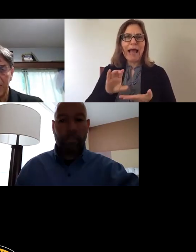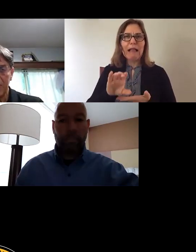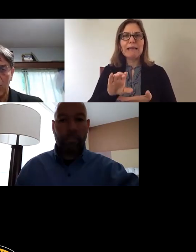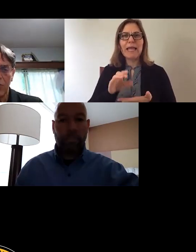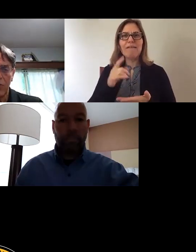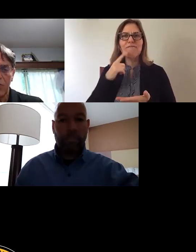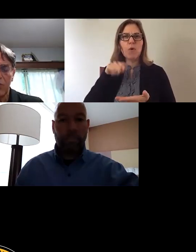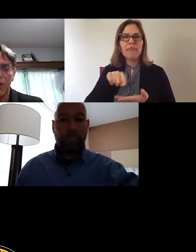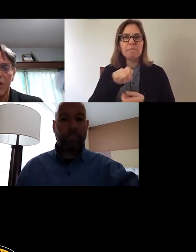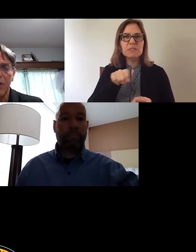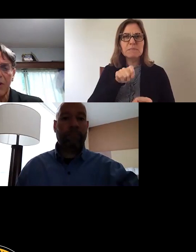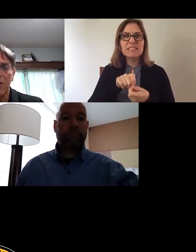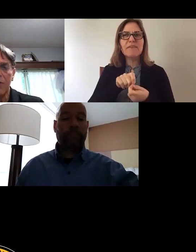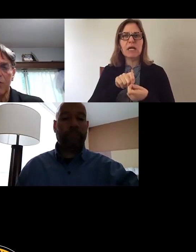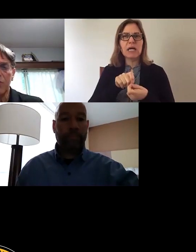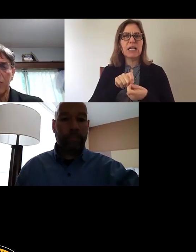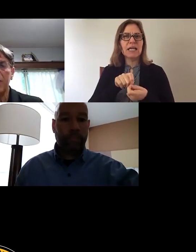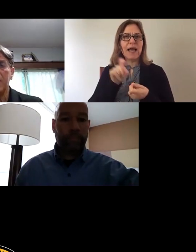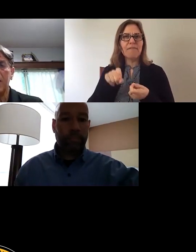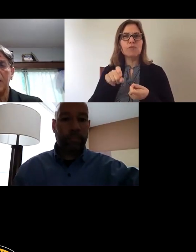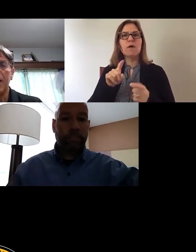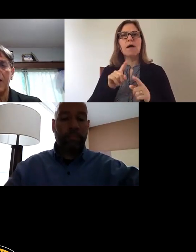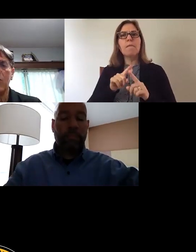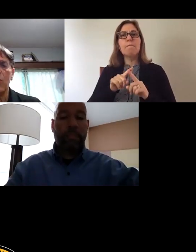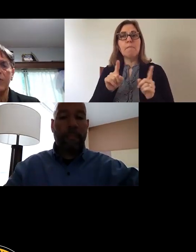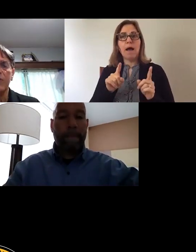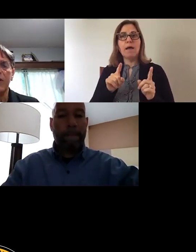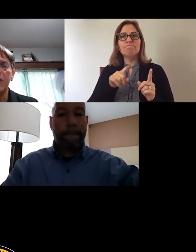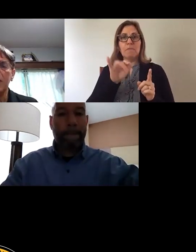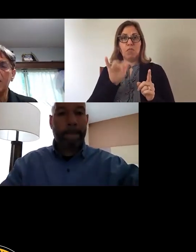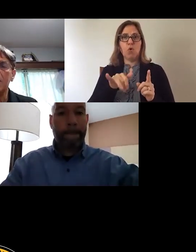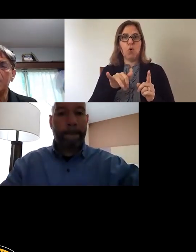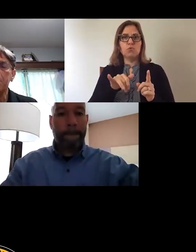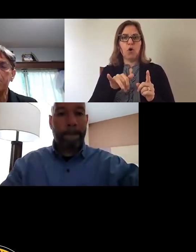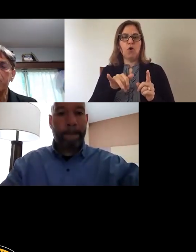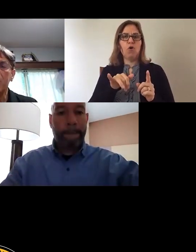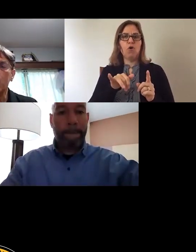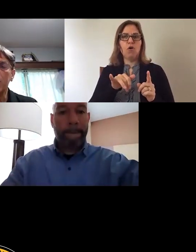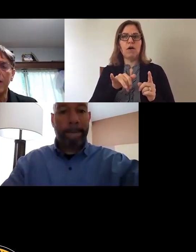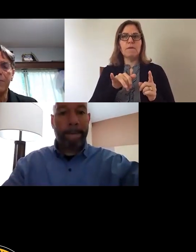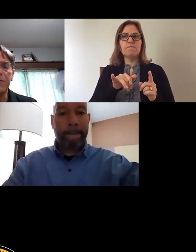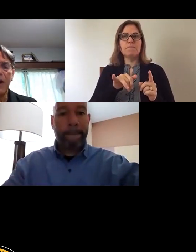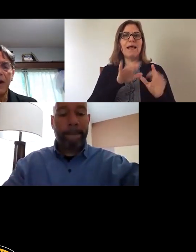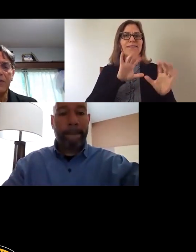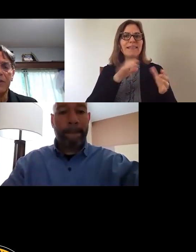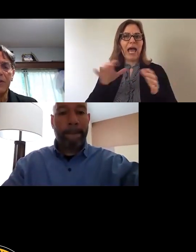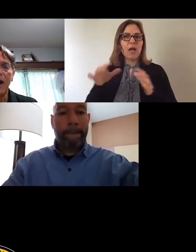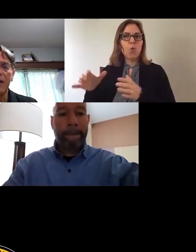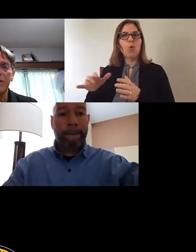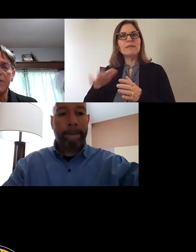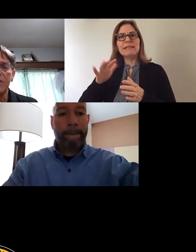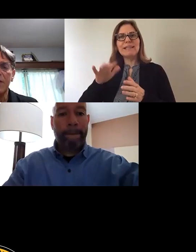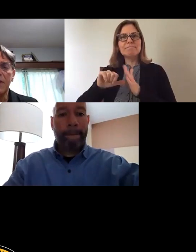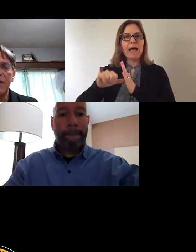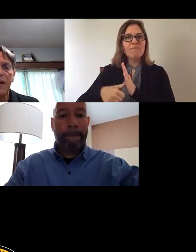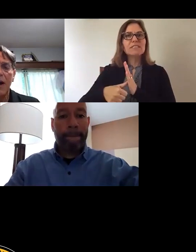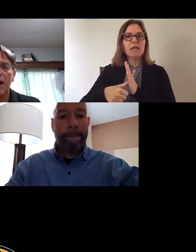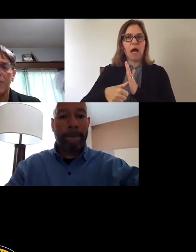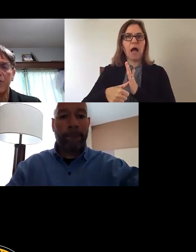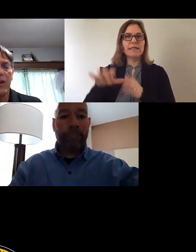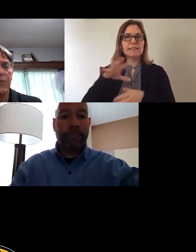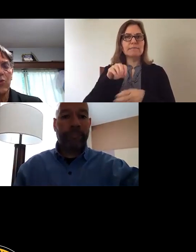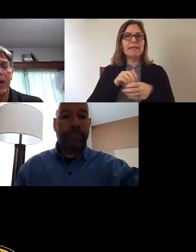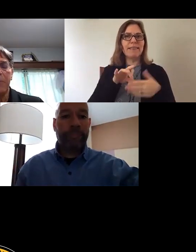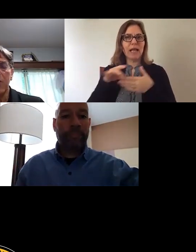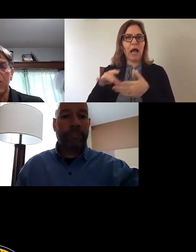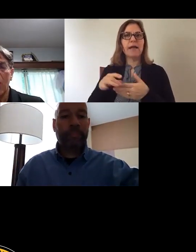specifically towards those, but those are the, uh, categories that they, uh, they sort of emphasized in the guidance. Uh,